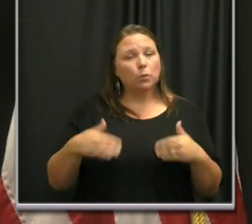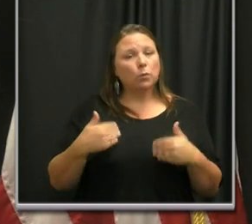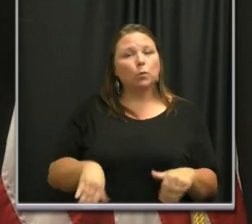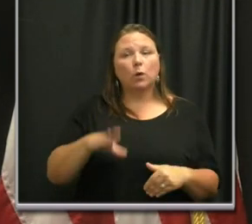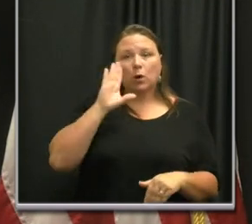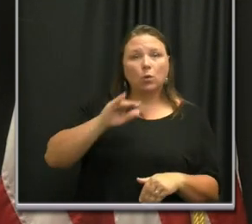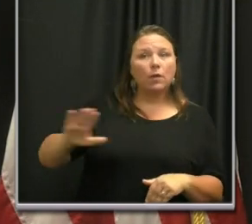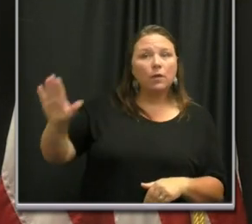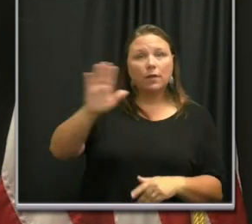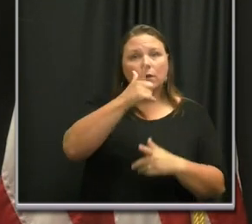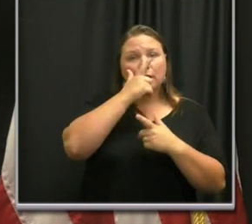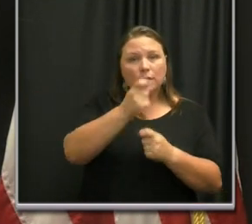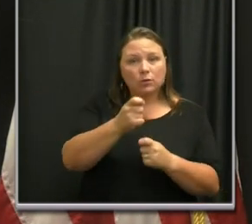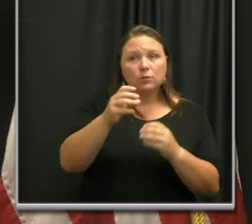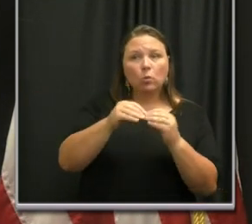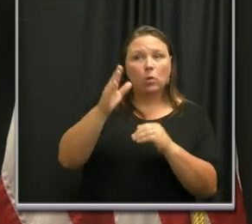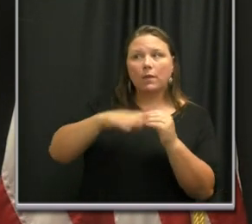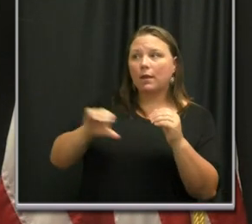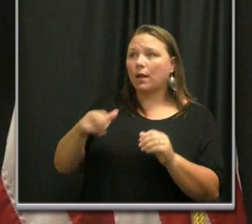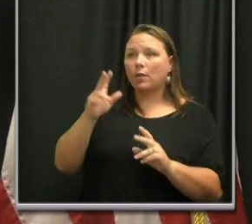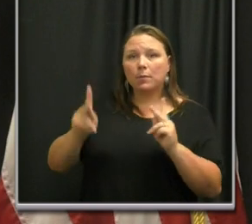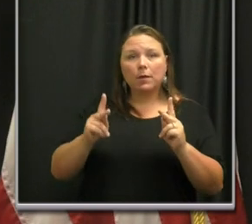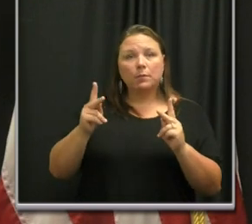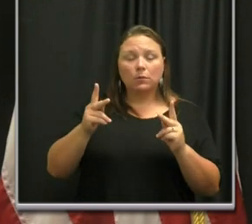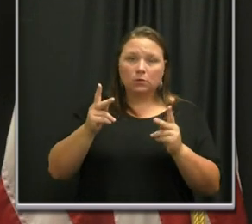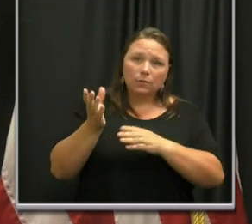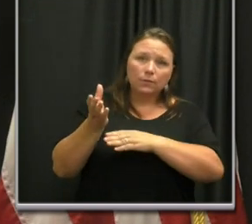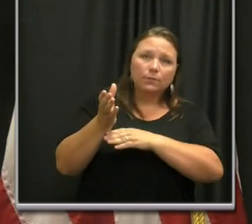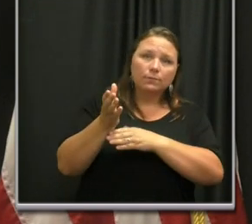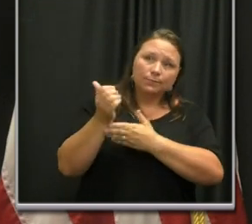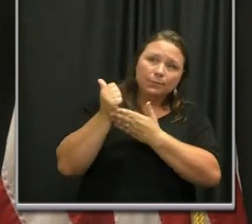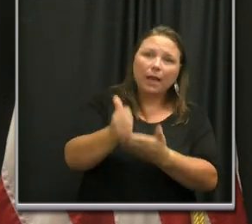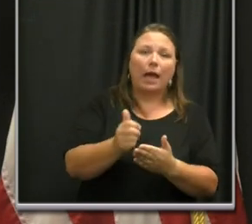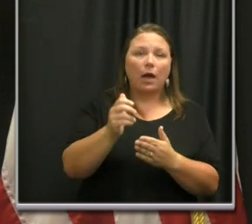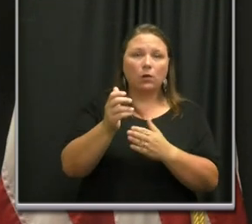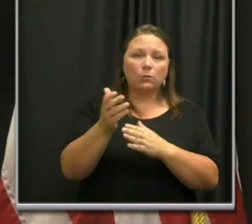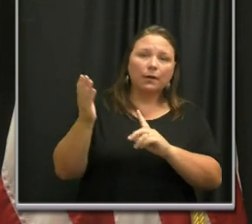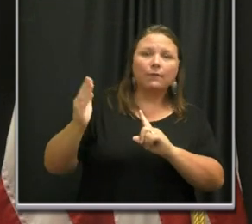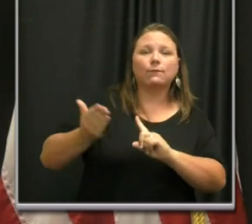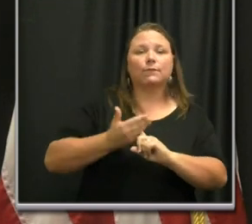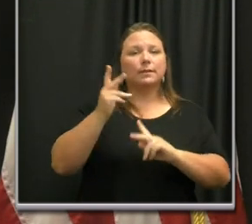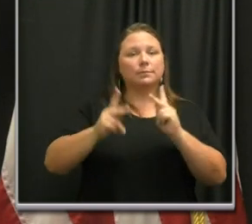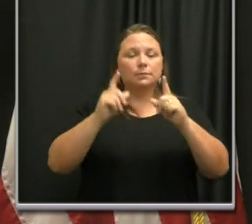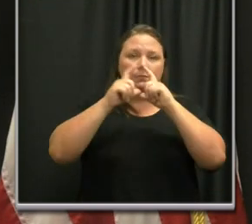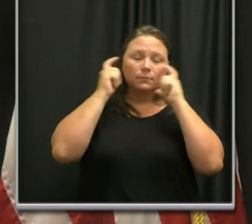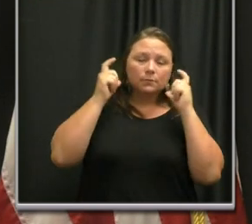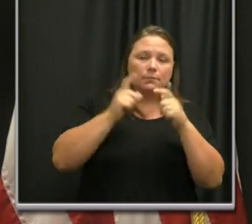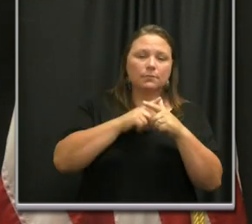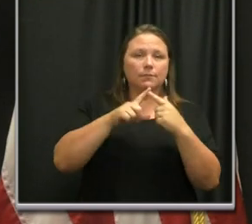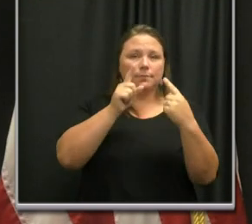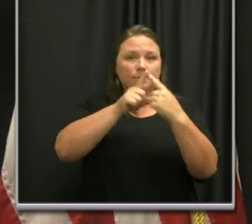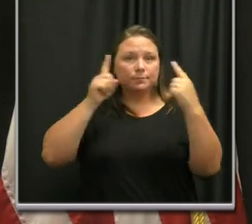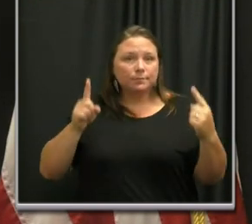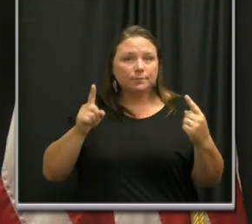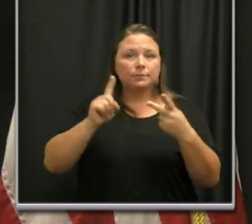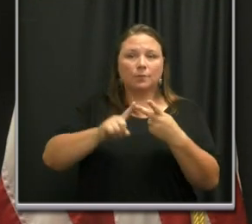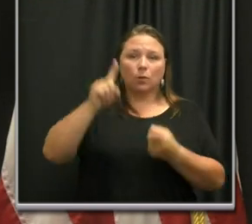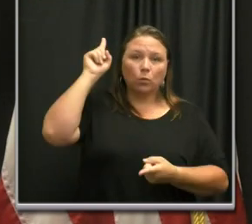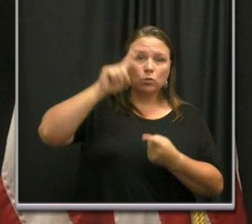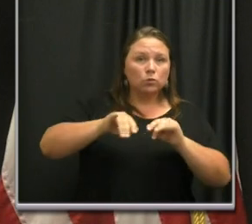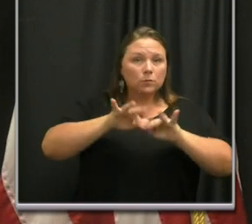is in their interest more than anybody else to get people to wear masks, to socially distance, to stop the spread of the disease.